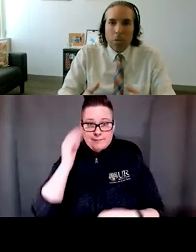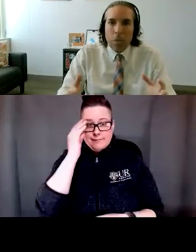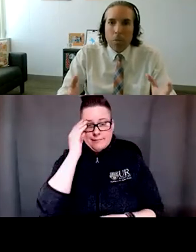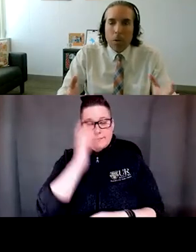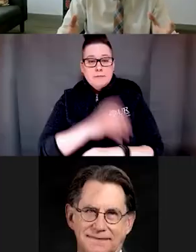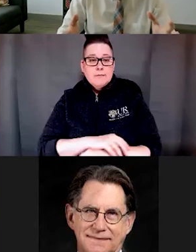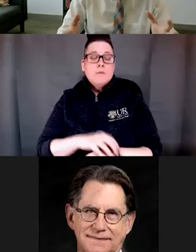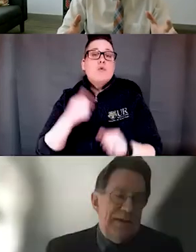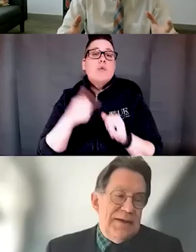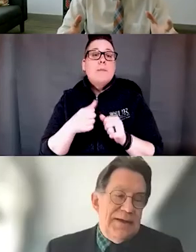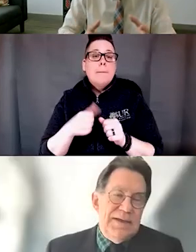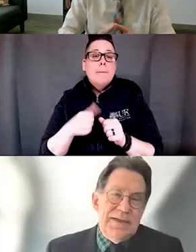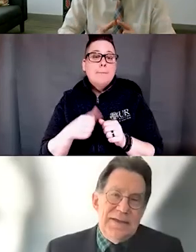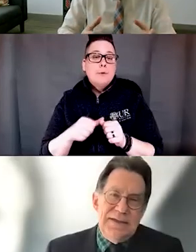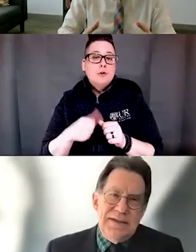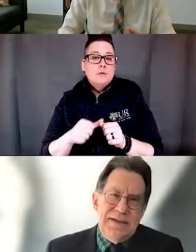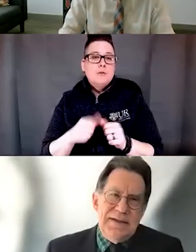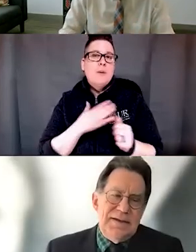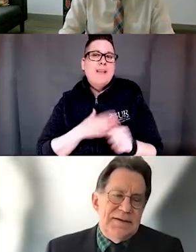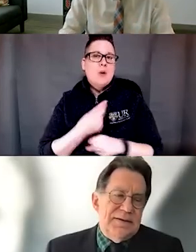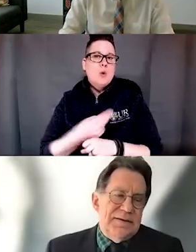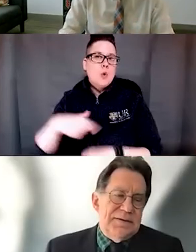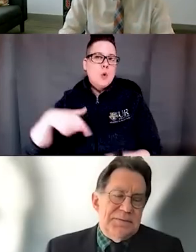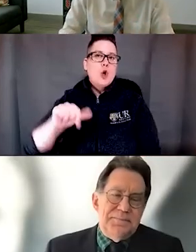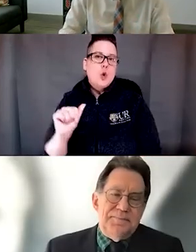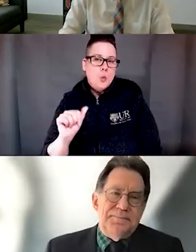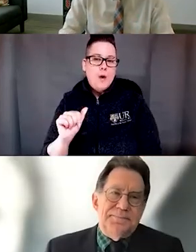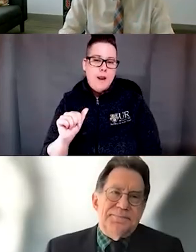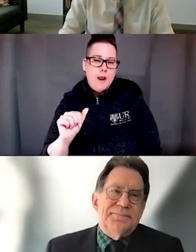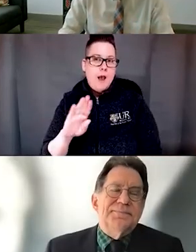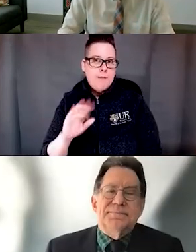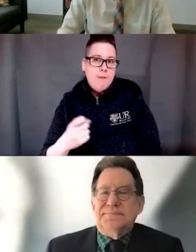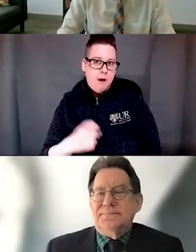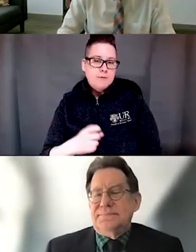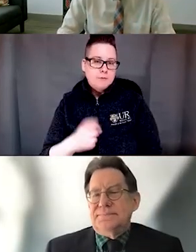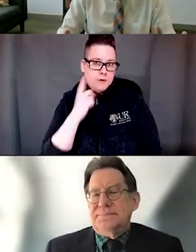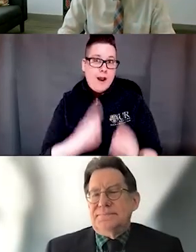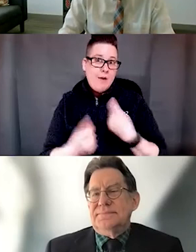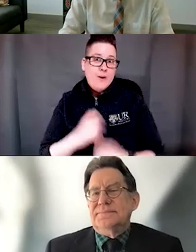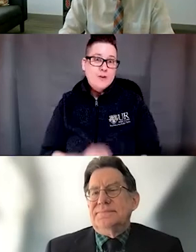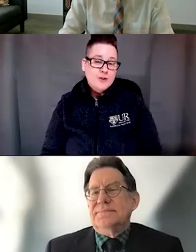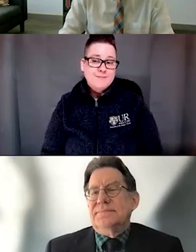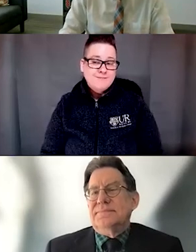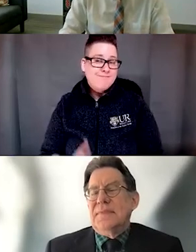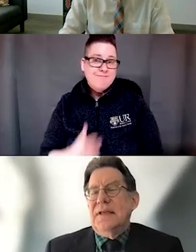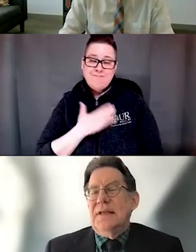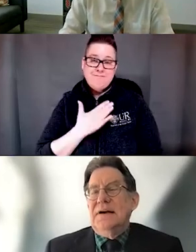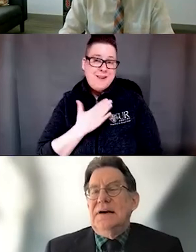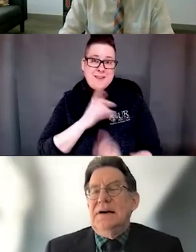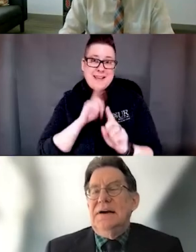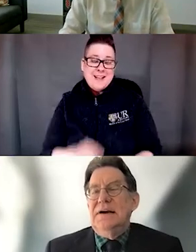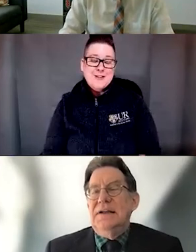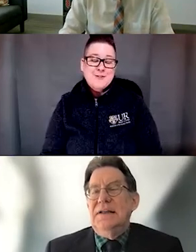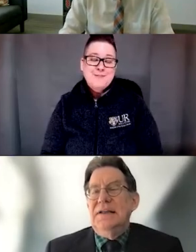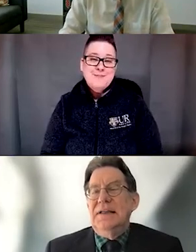and remember to use the Q&A forum to ask me any questions and I'd be willing and more than happy to